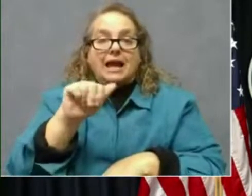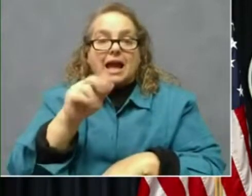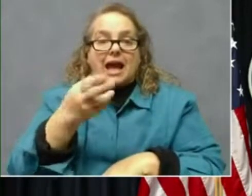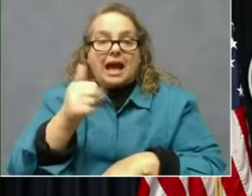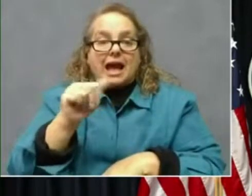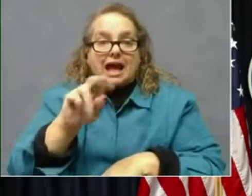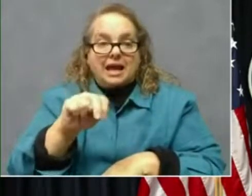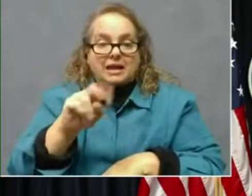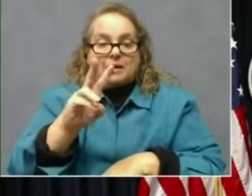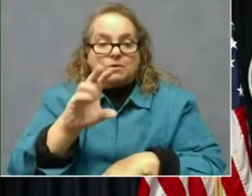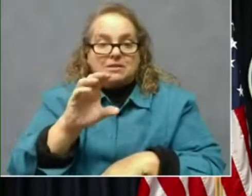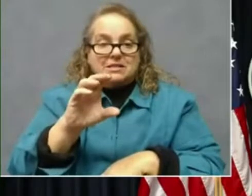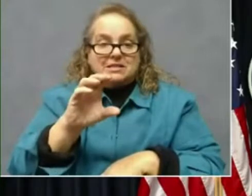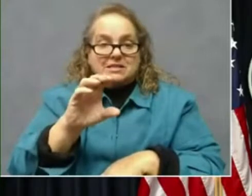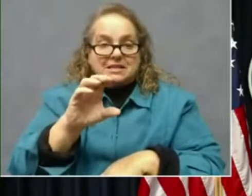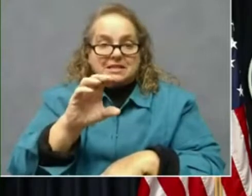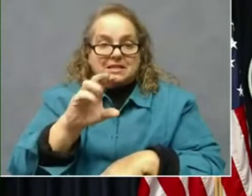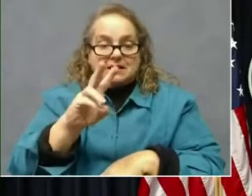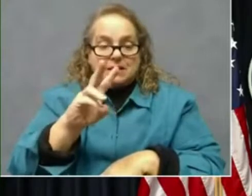ABC eight.